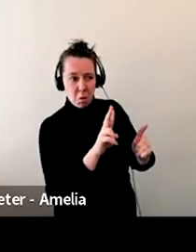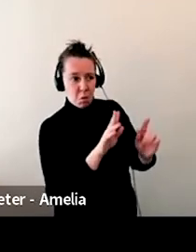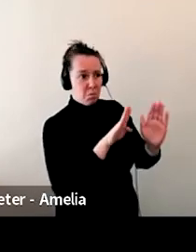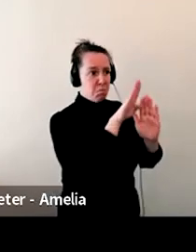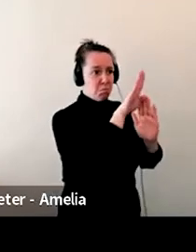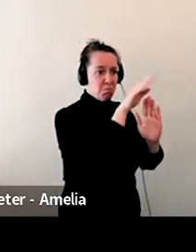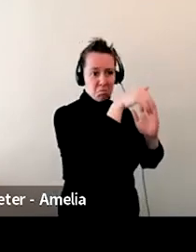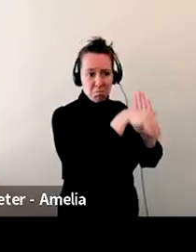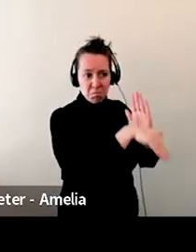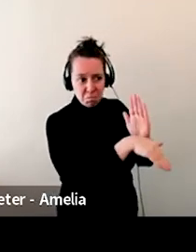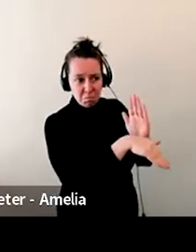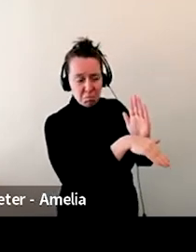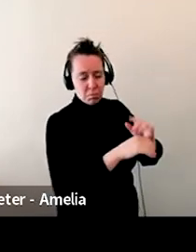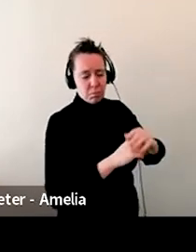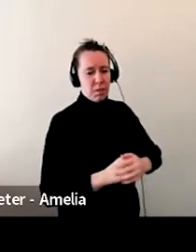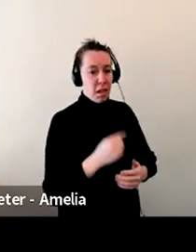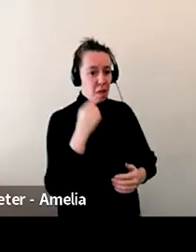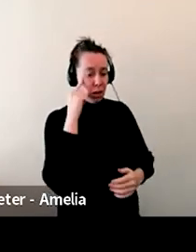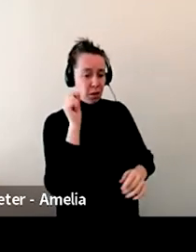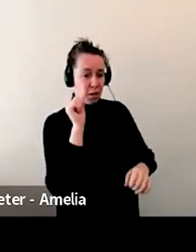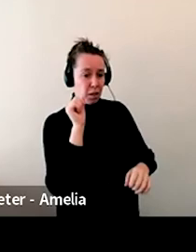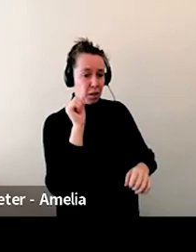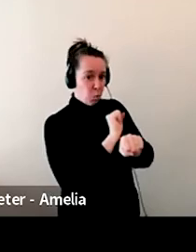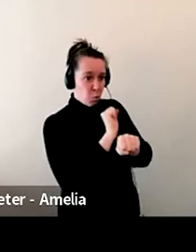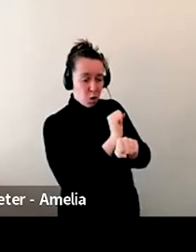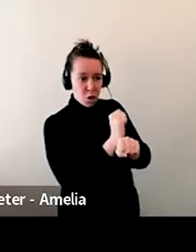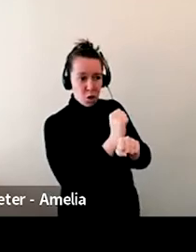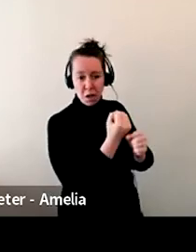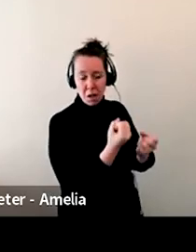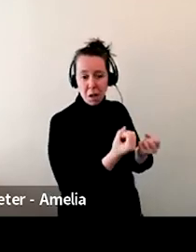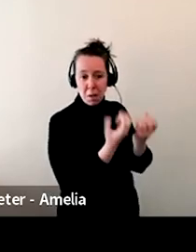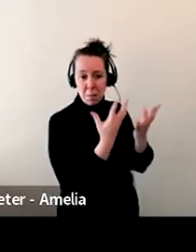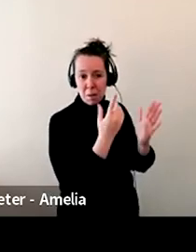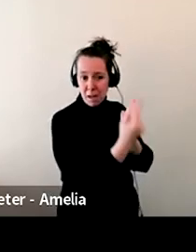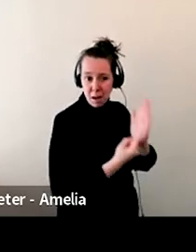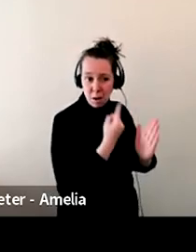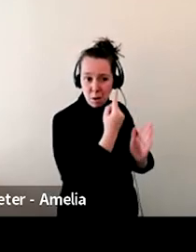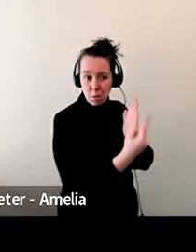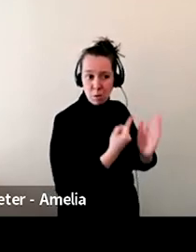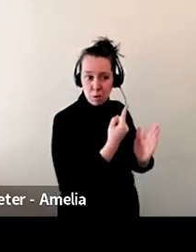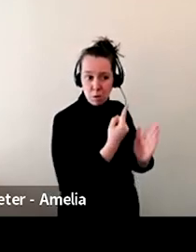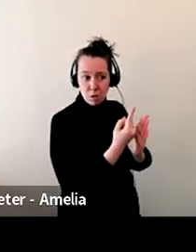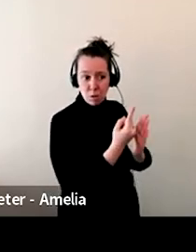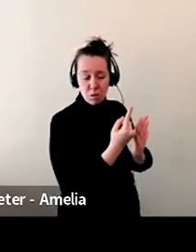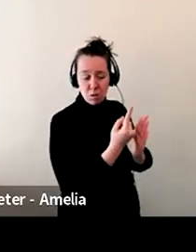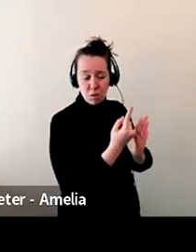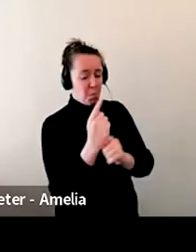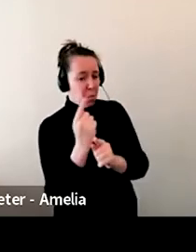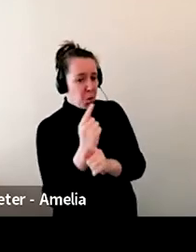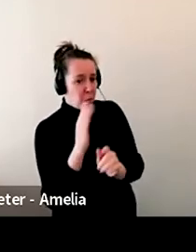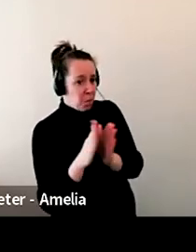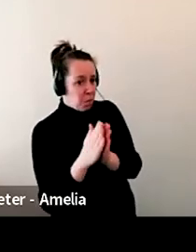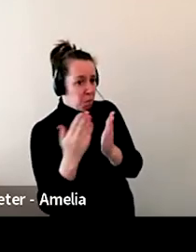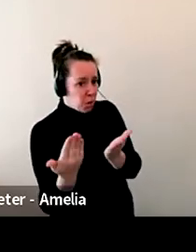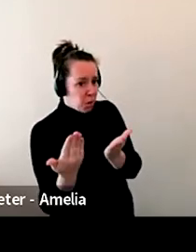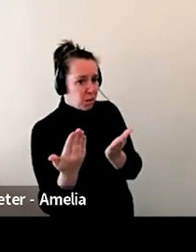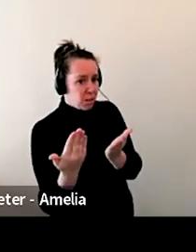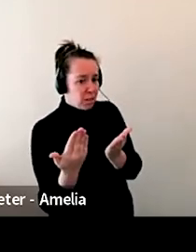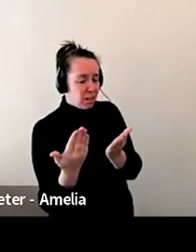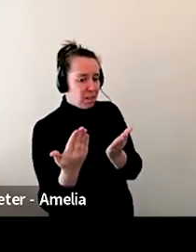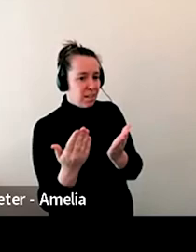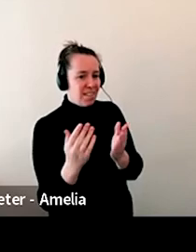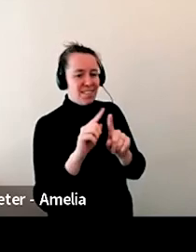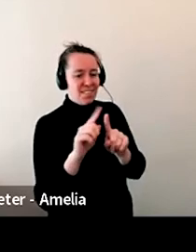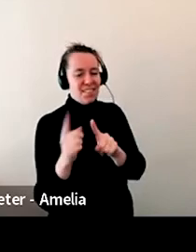working hours been similar to what you projected? Have you, the types of books that you stock, have the